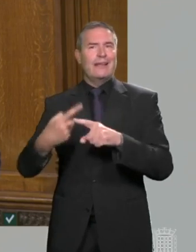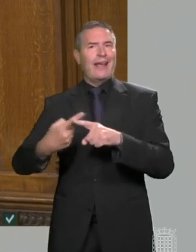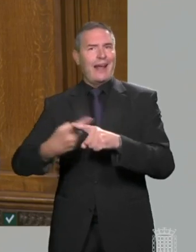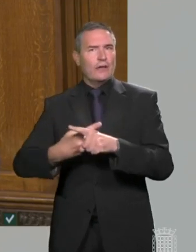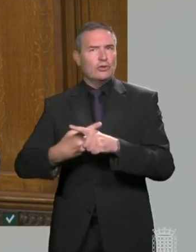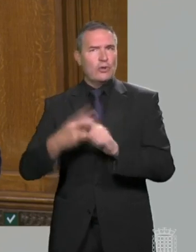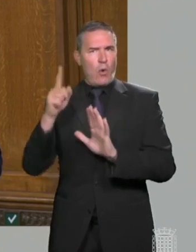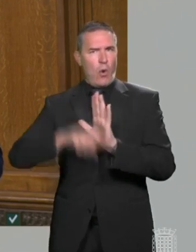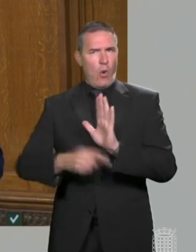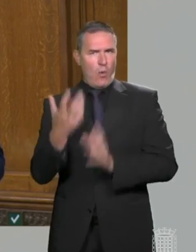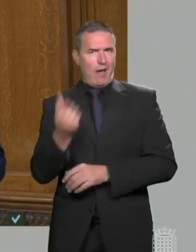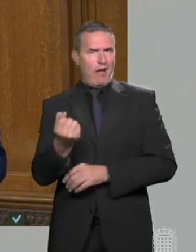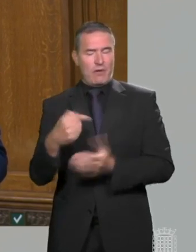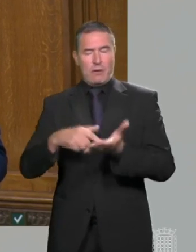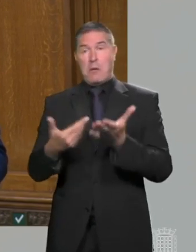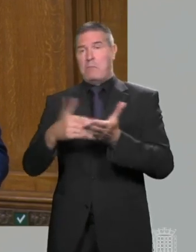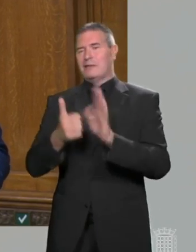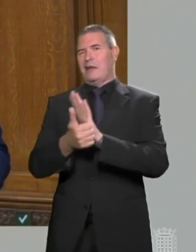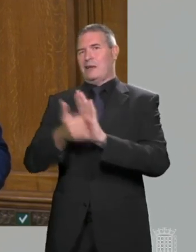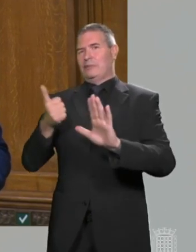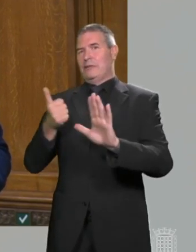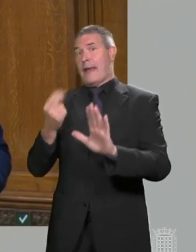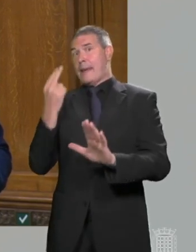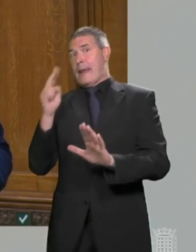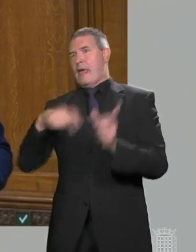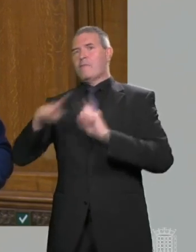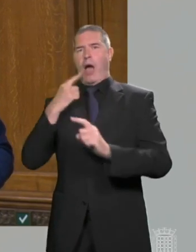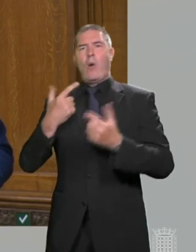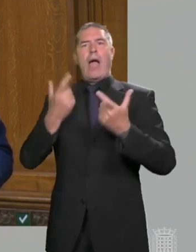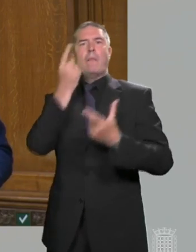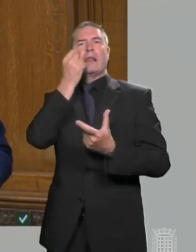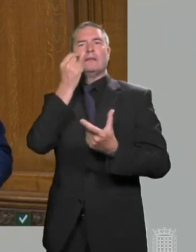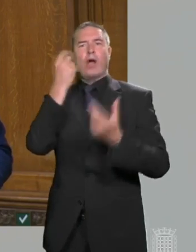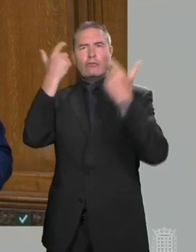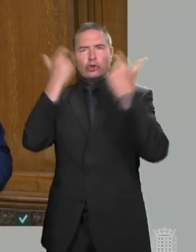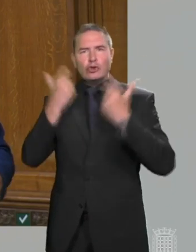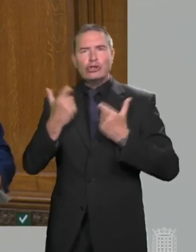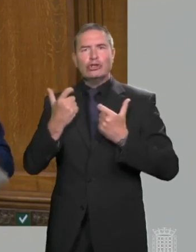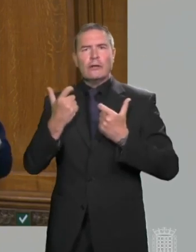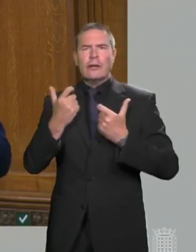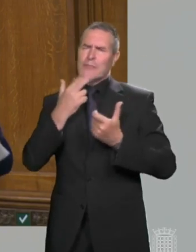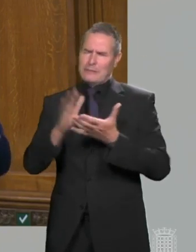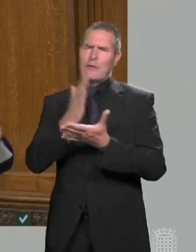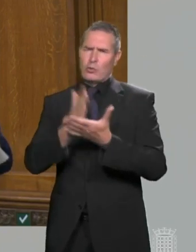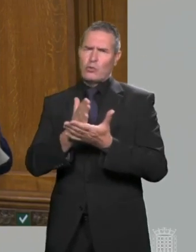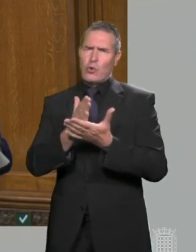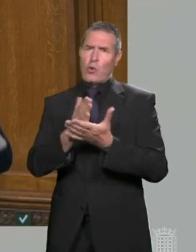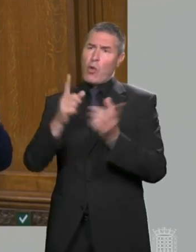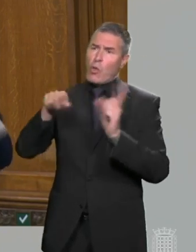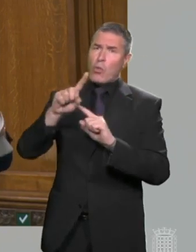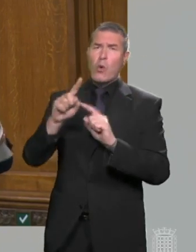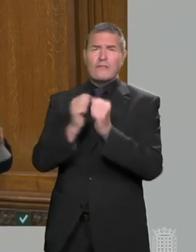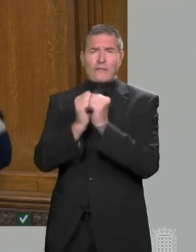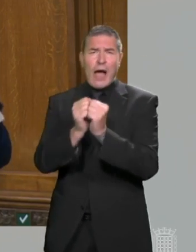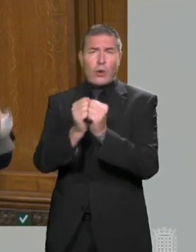and in the expertise and reputation for integrity of our judiciary and legal systems? Will he make sure that those willing assets